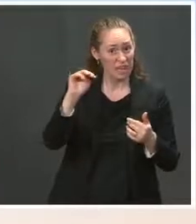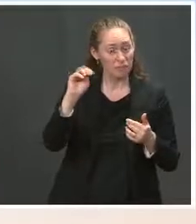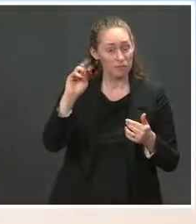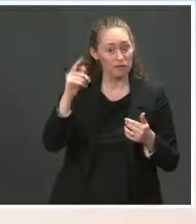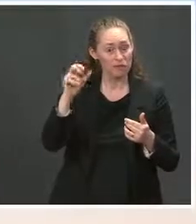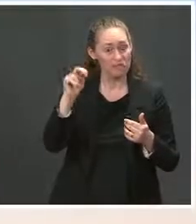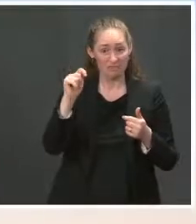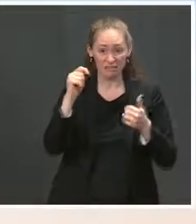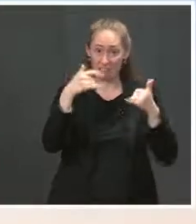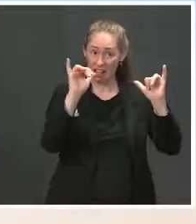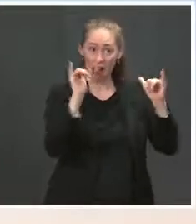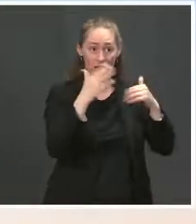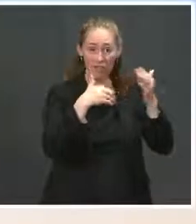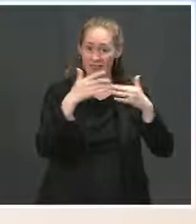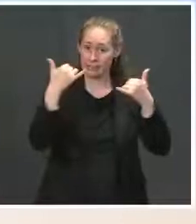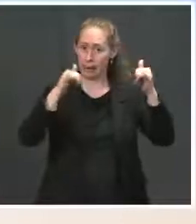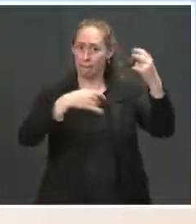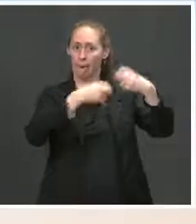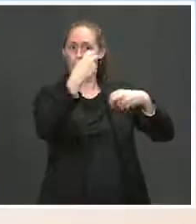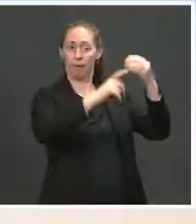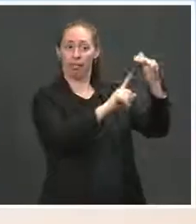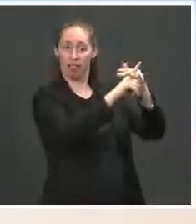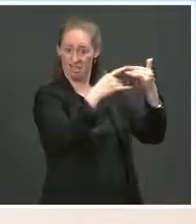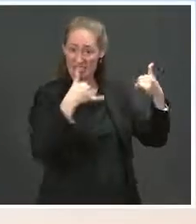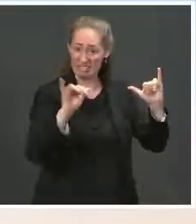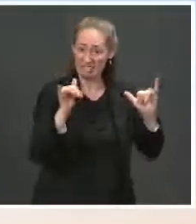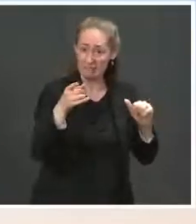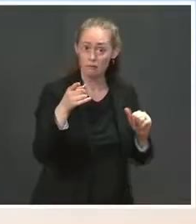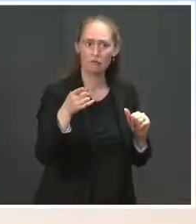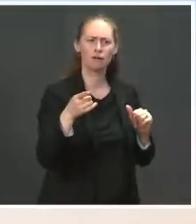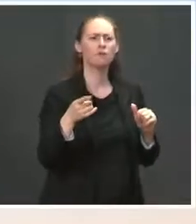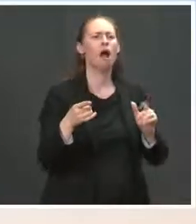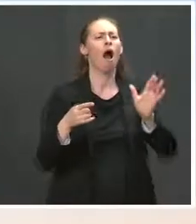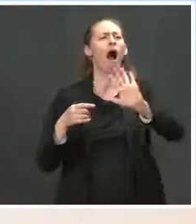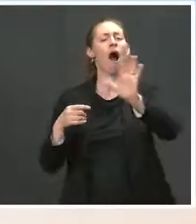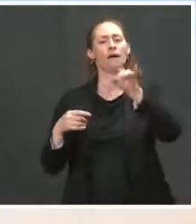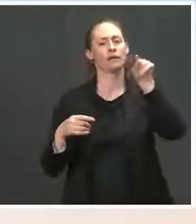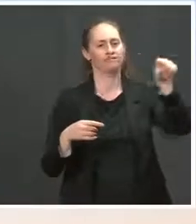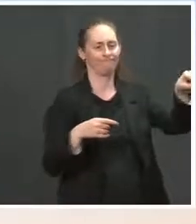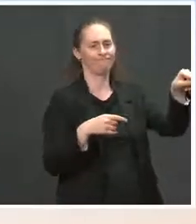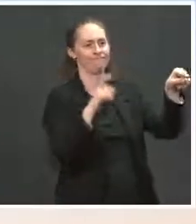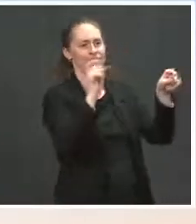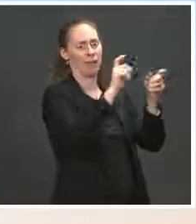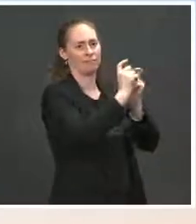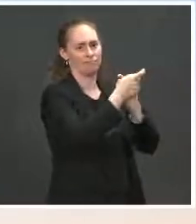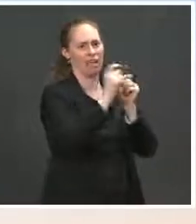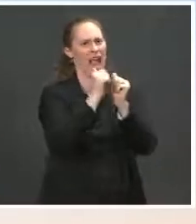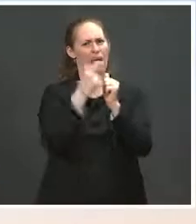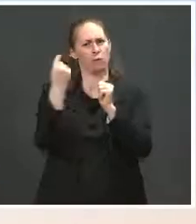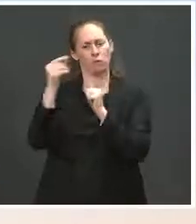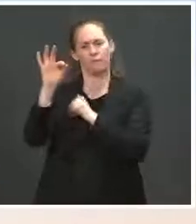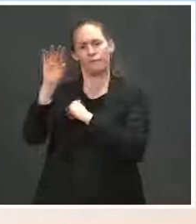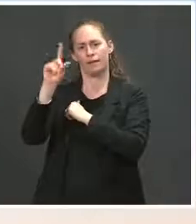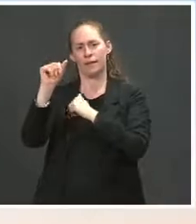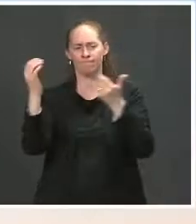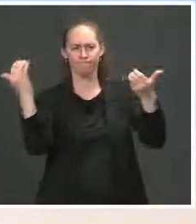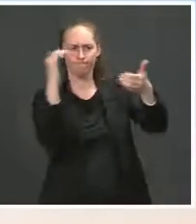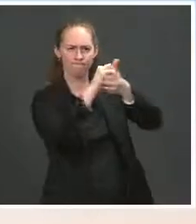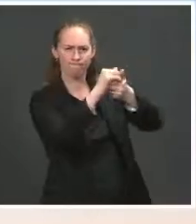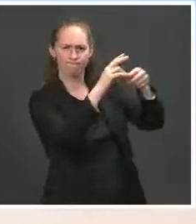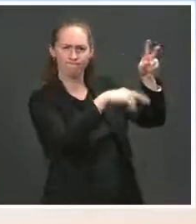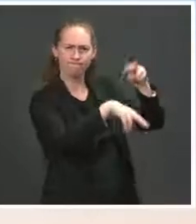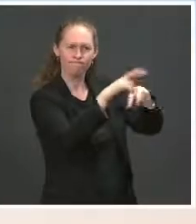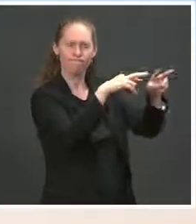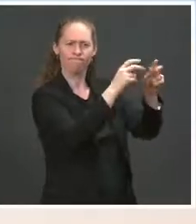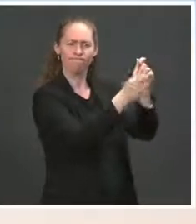the number of issues that they've had? Well, again, they have to make changes. Obviously, the FDA is working closely with them. And if they make those changes